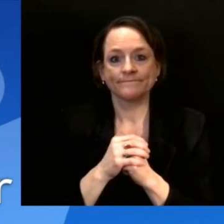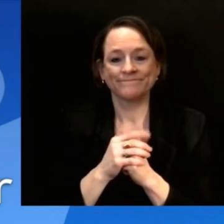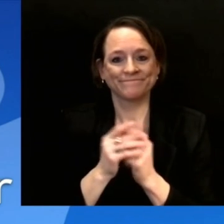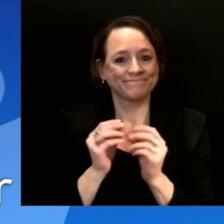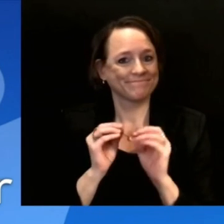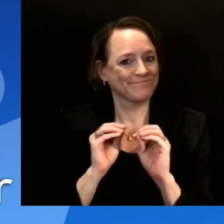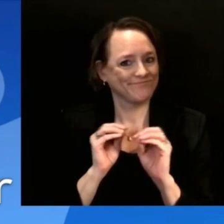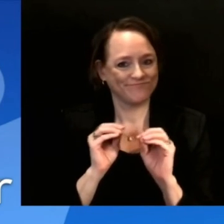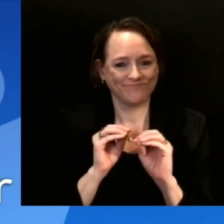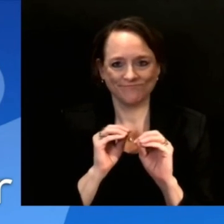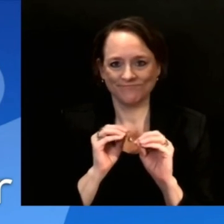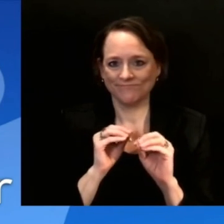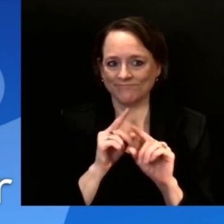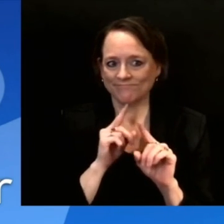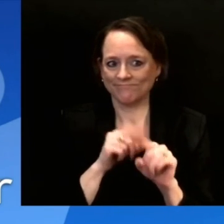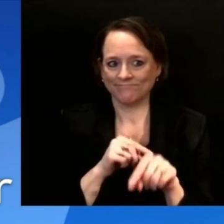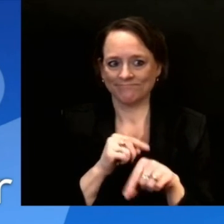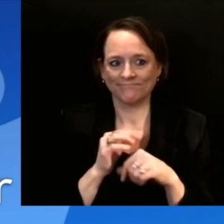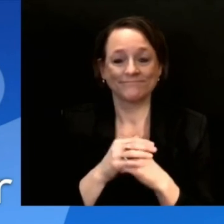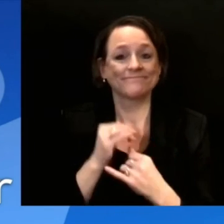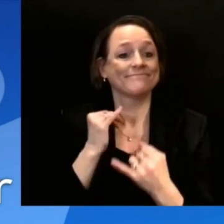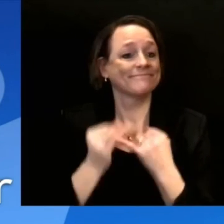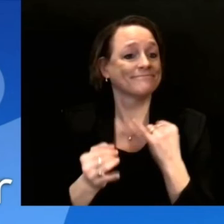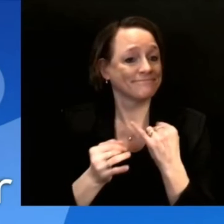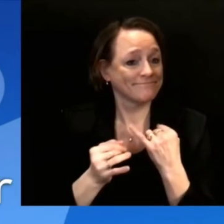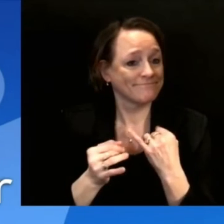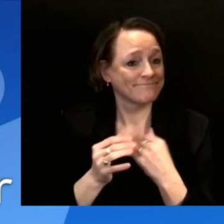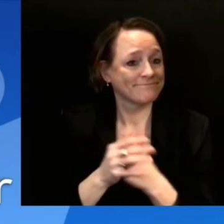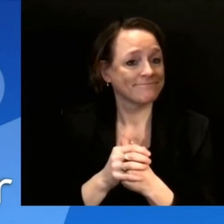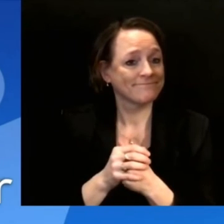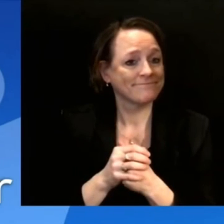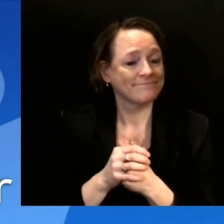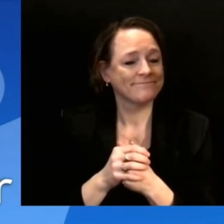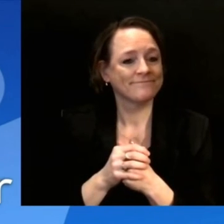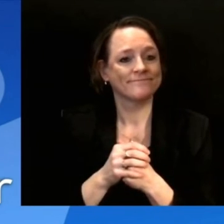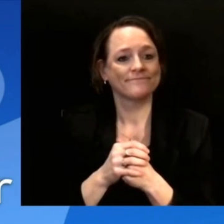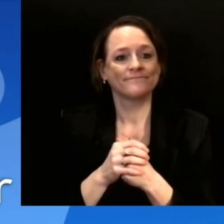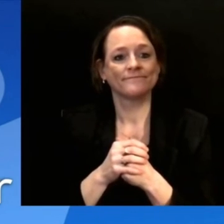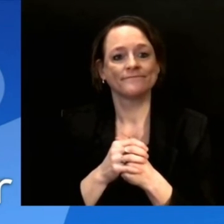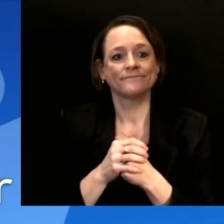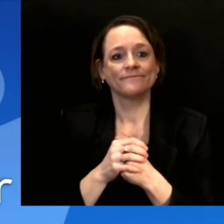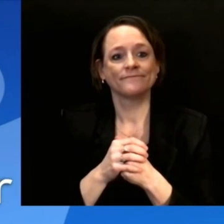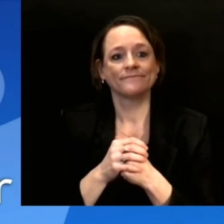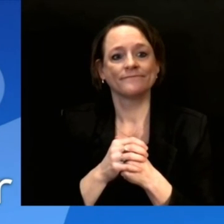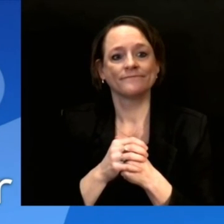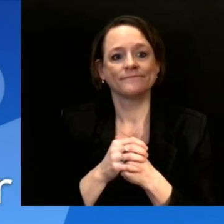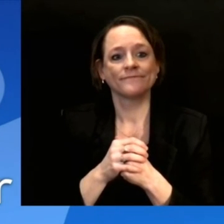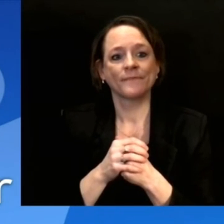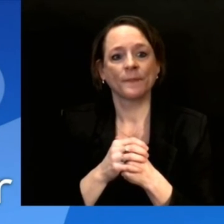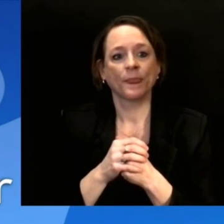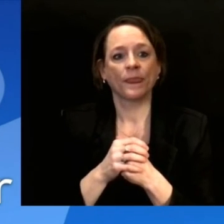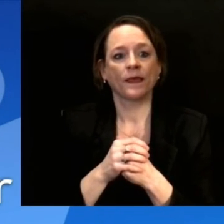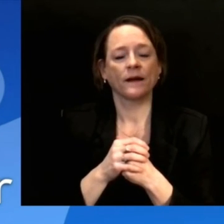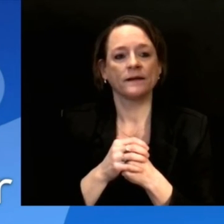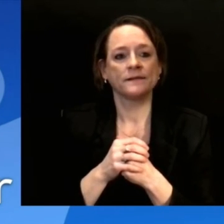Well, and the final question, if she's here, is Rebecca Spaulding. Rebecca, Thomson Reuters.